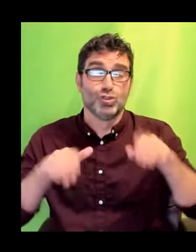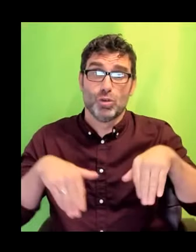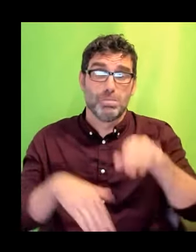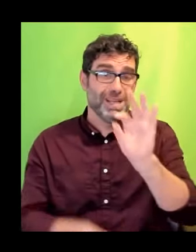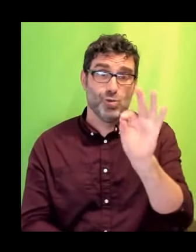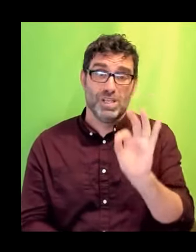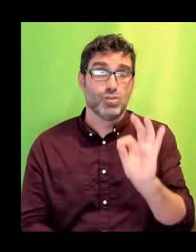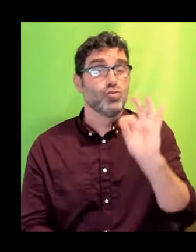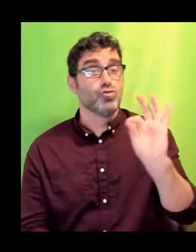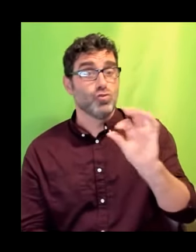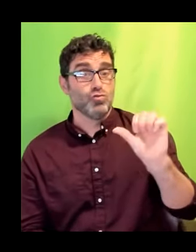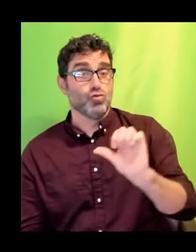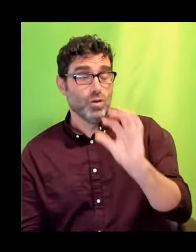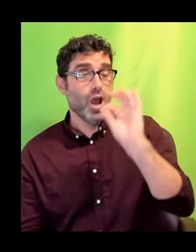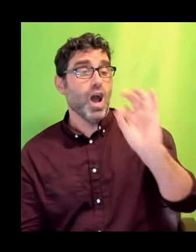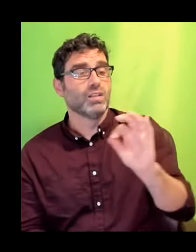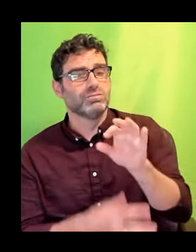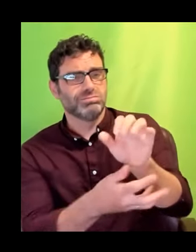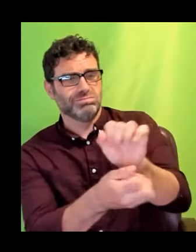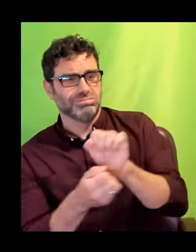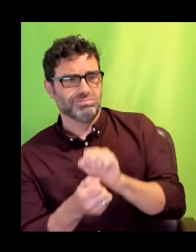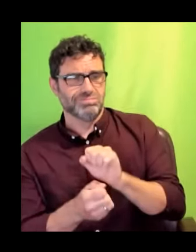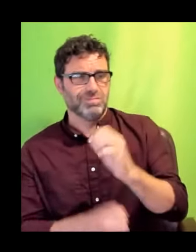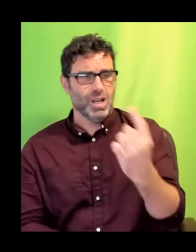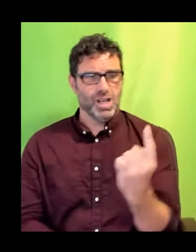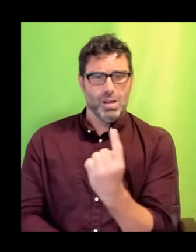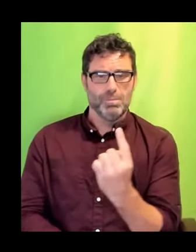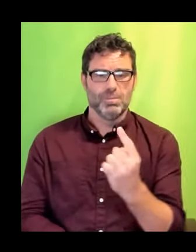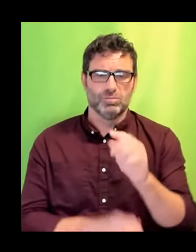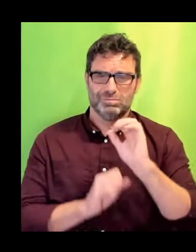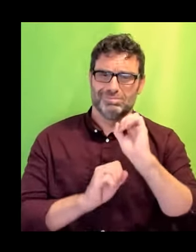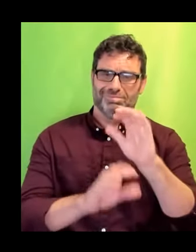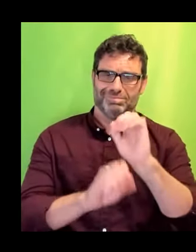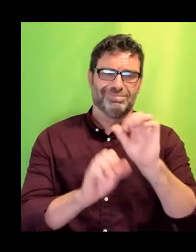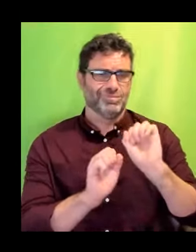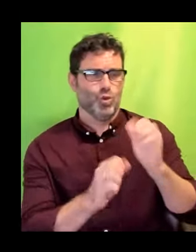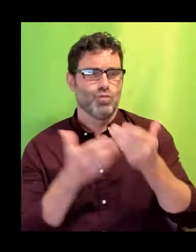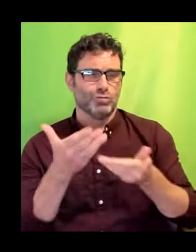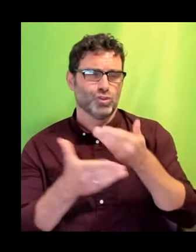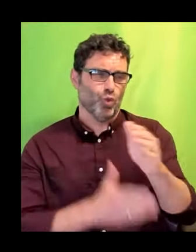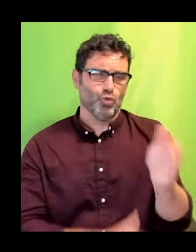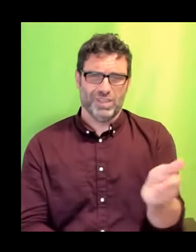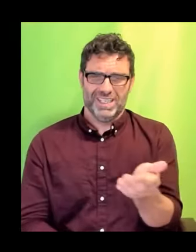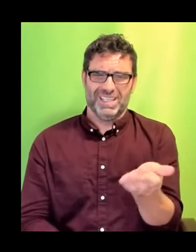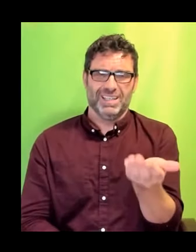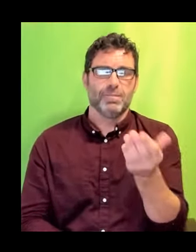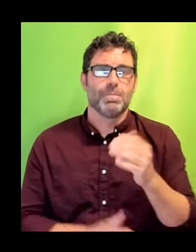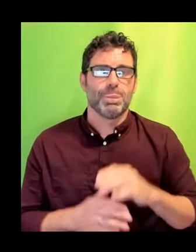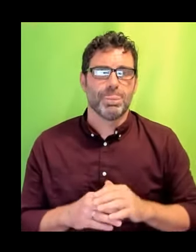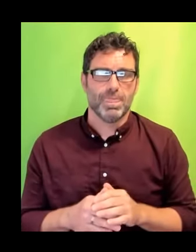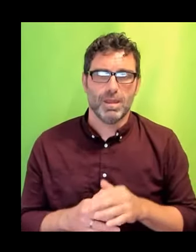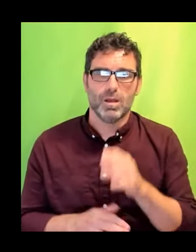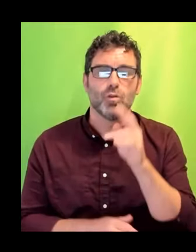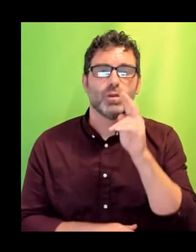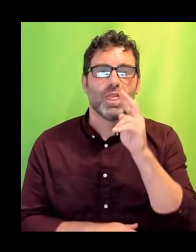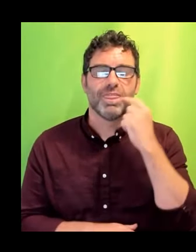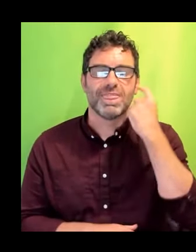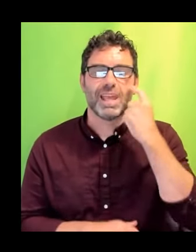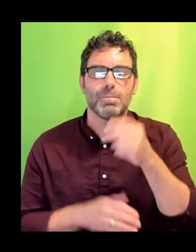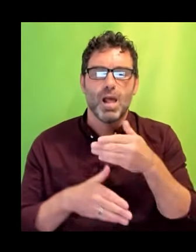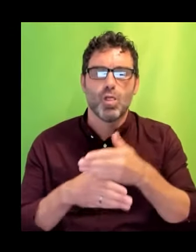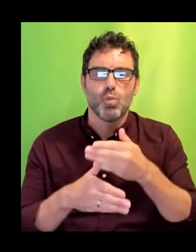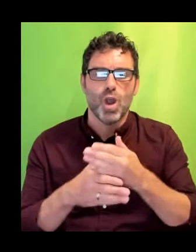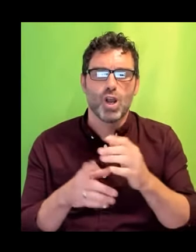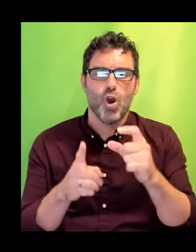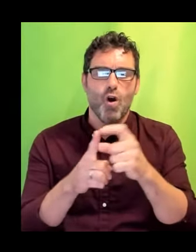If you do not know where to get started on this, there are lots of places to go. Look at the work of Dank, the disabled artists networking community. This year they